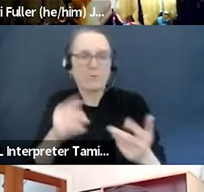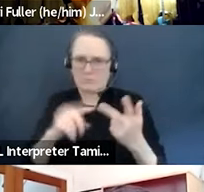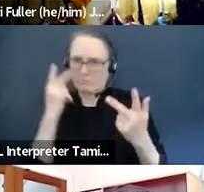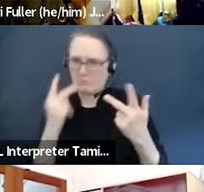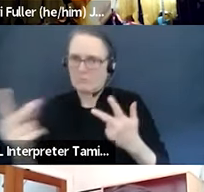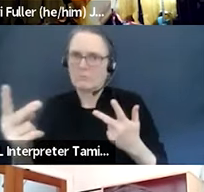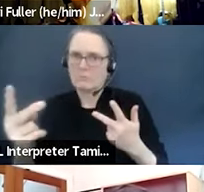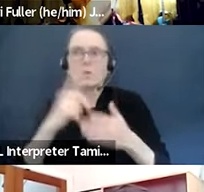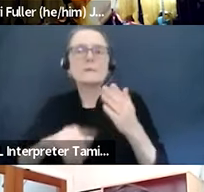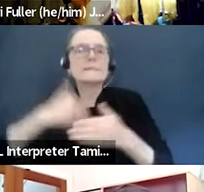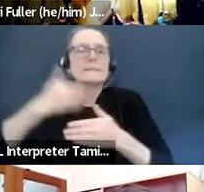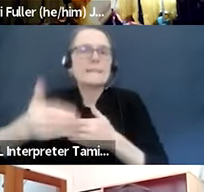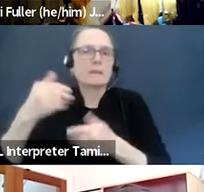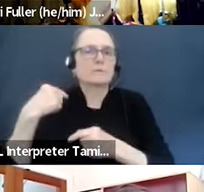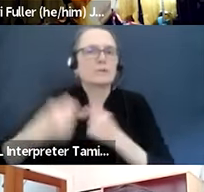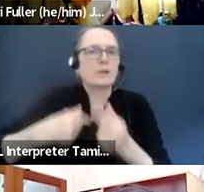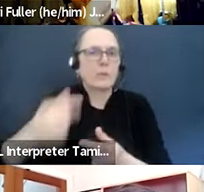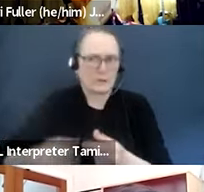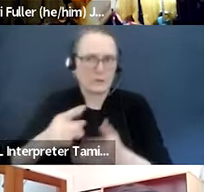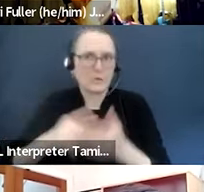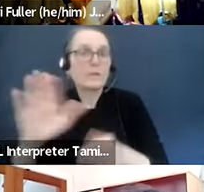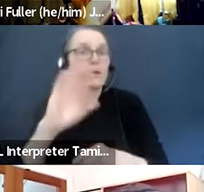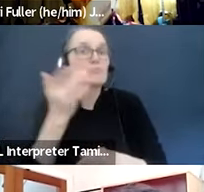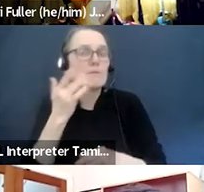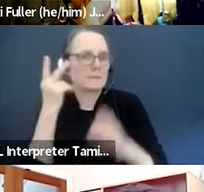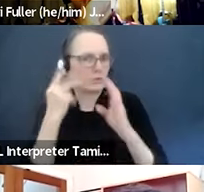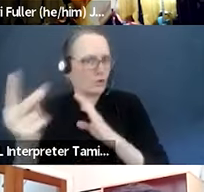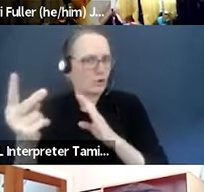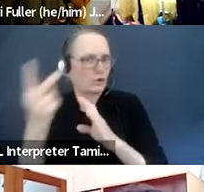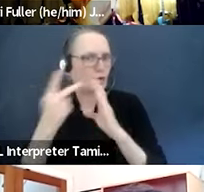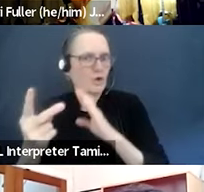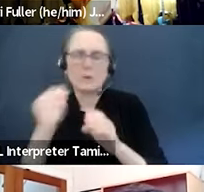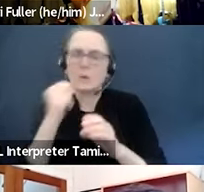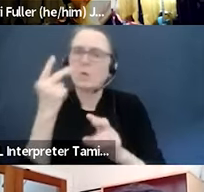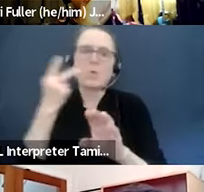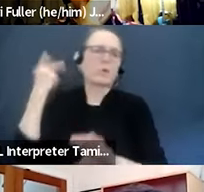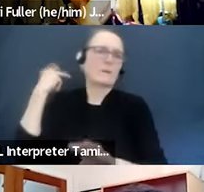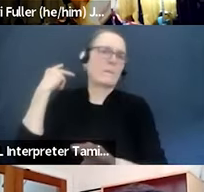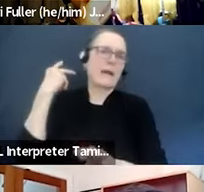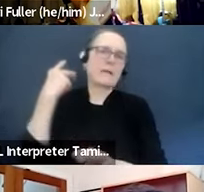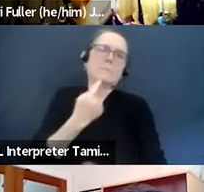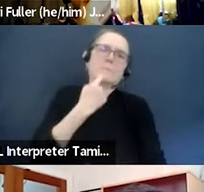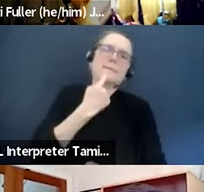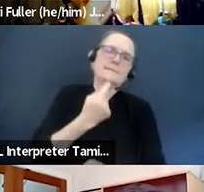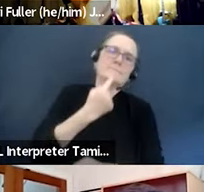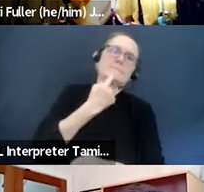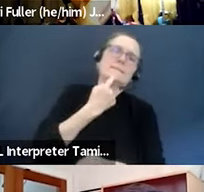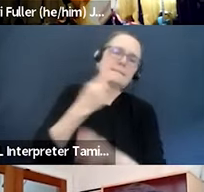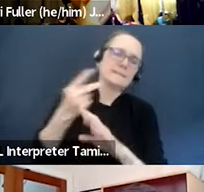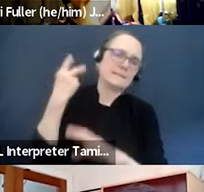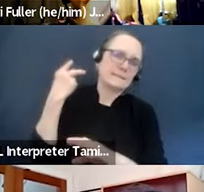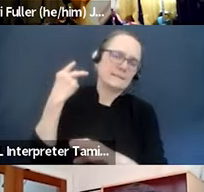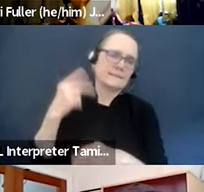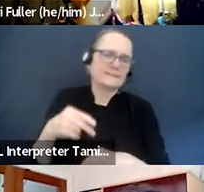rearview mirror. You know, we can't do what we've always done. Same as last year, that old accounting term, not so good.